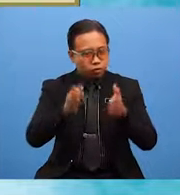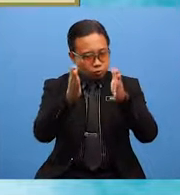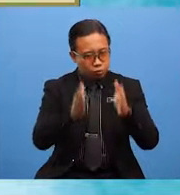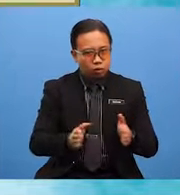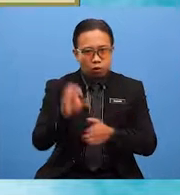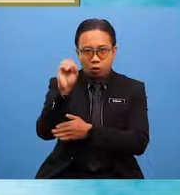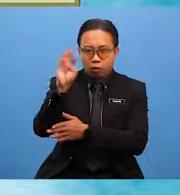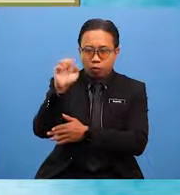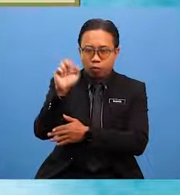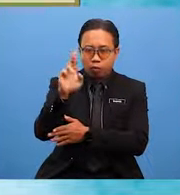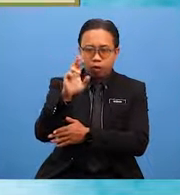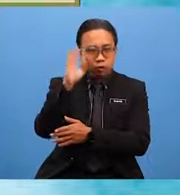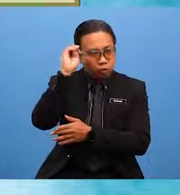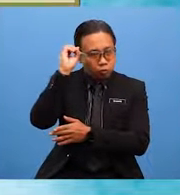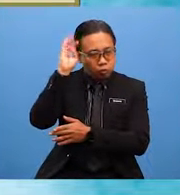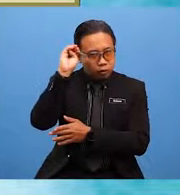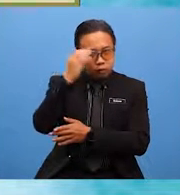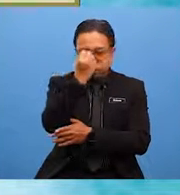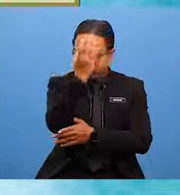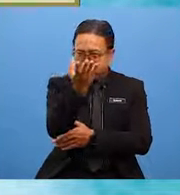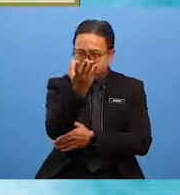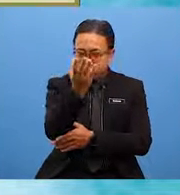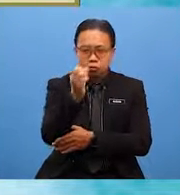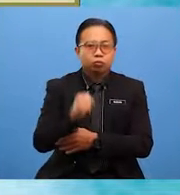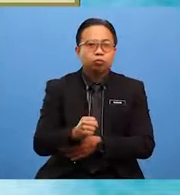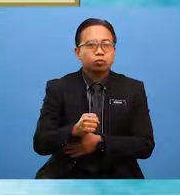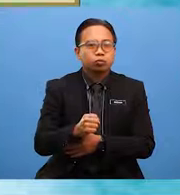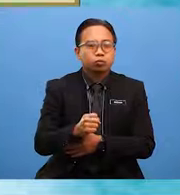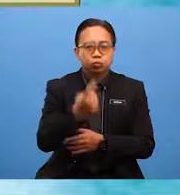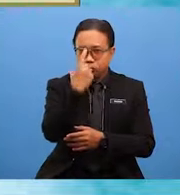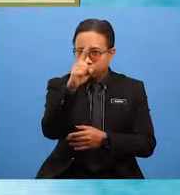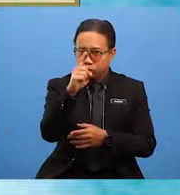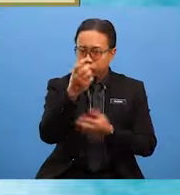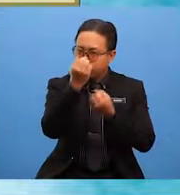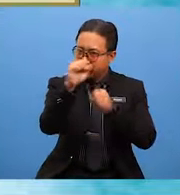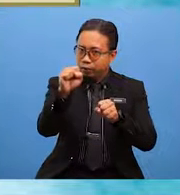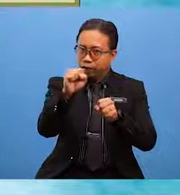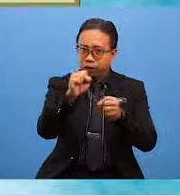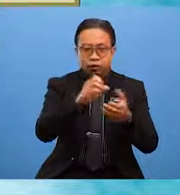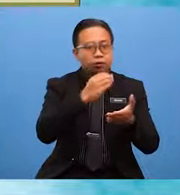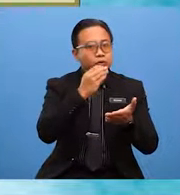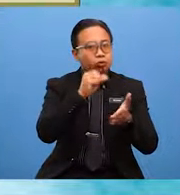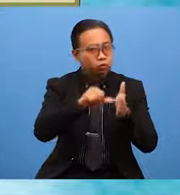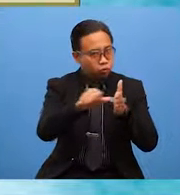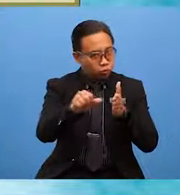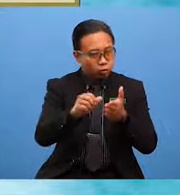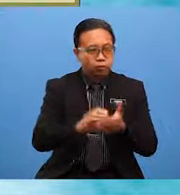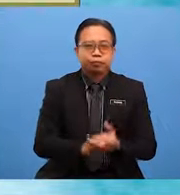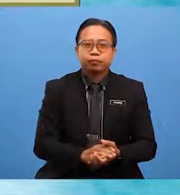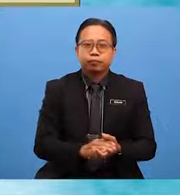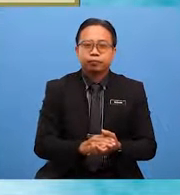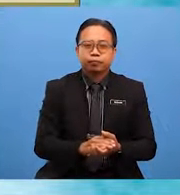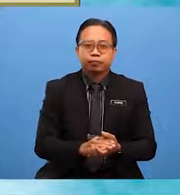had just asked Yasmin to prepare a report for our school magazine. She has never done this